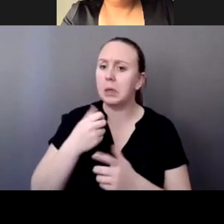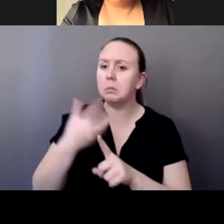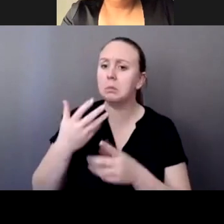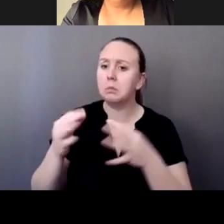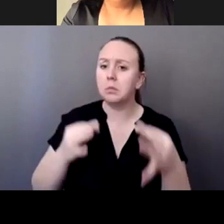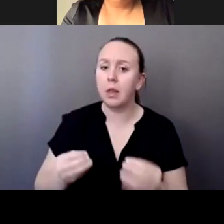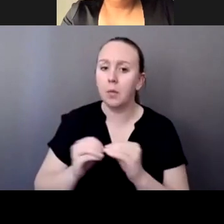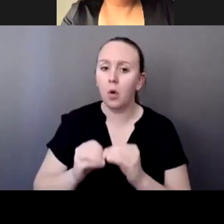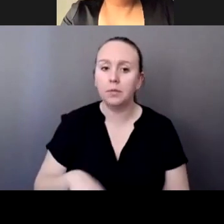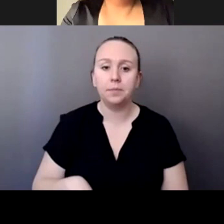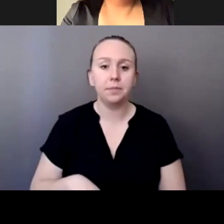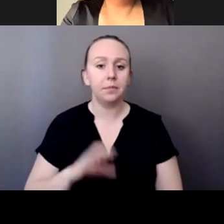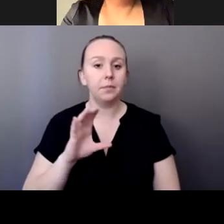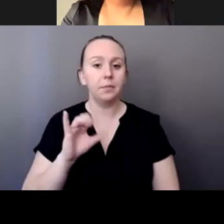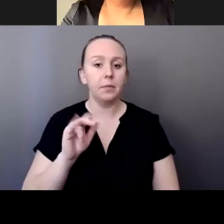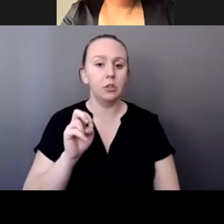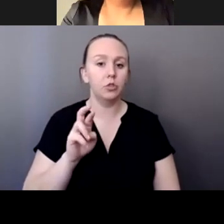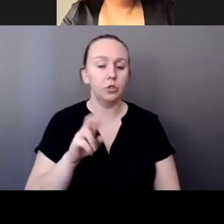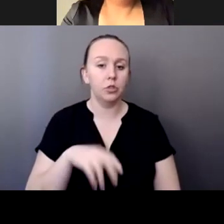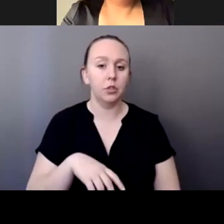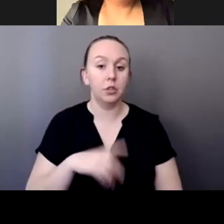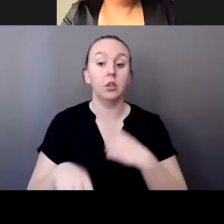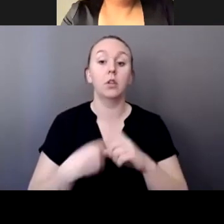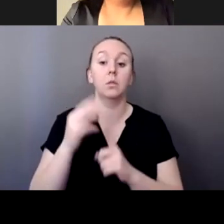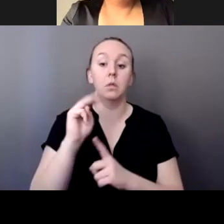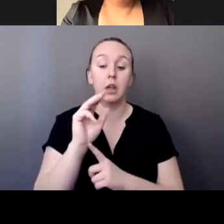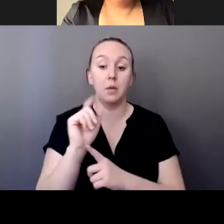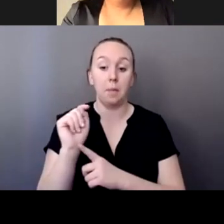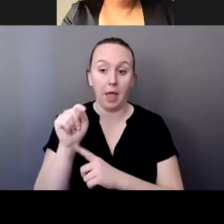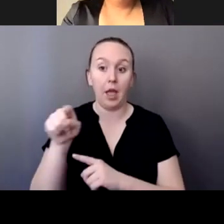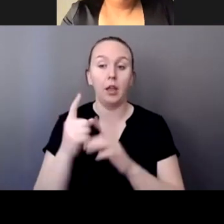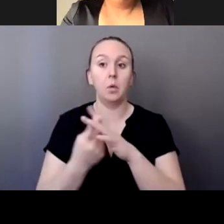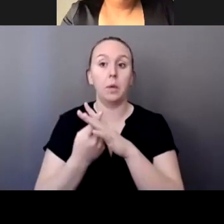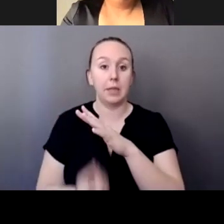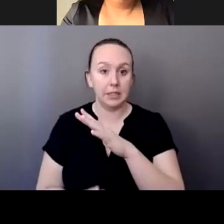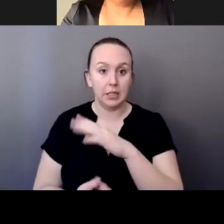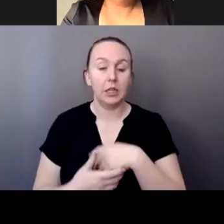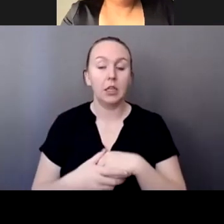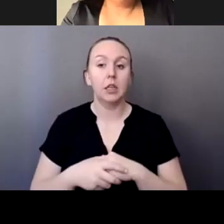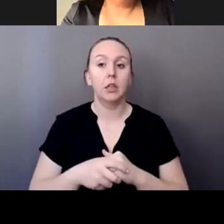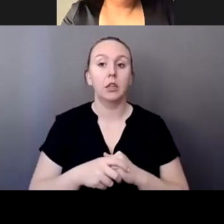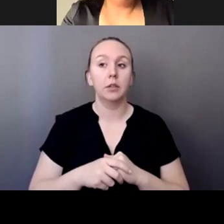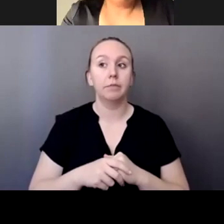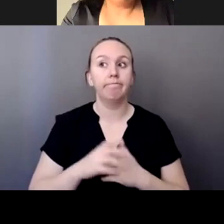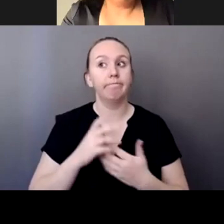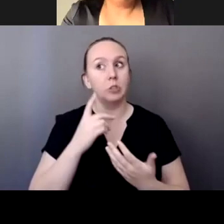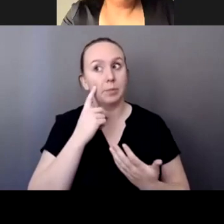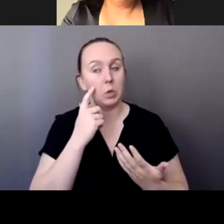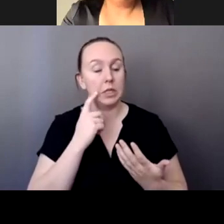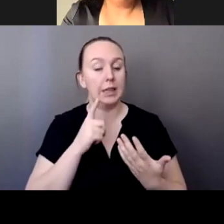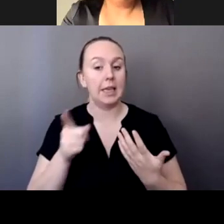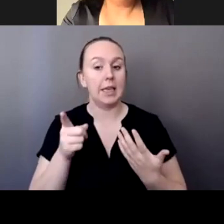Well, when Mal went missing, he supposedly went missing